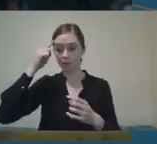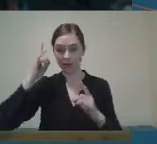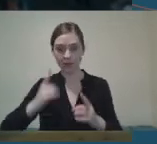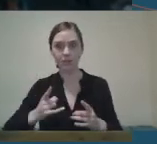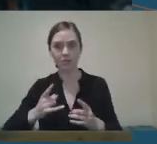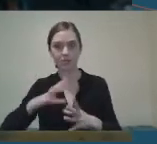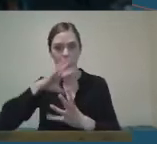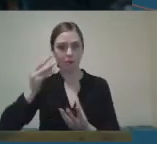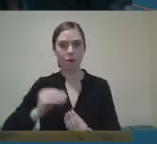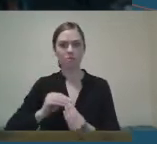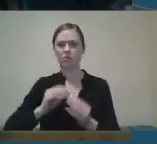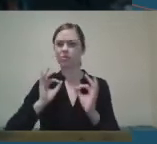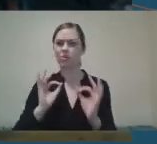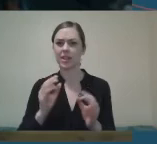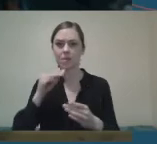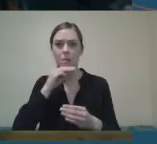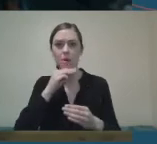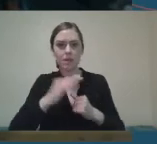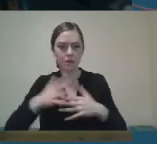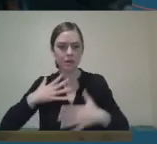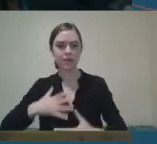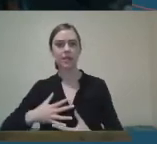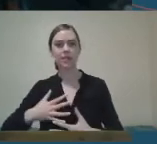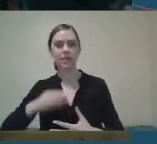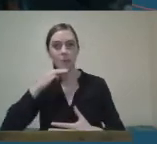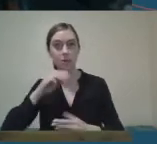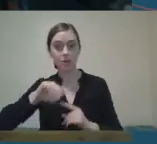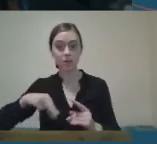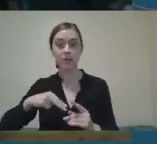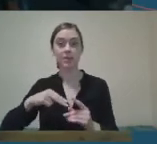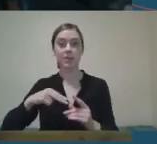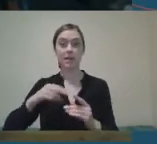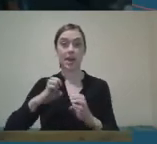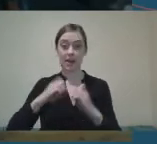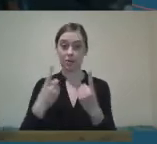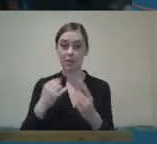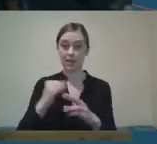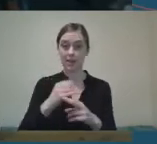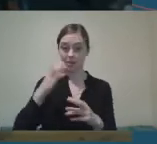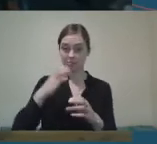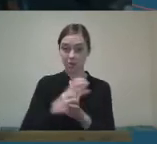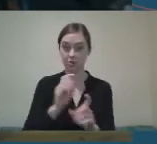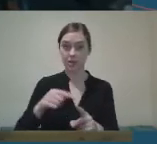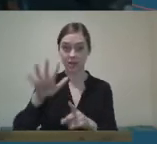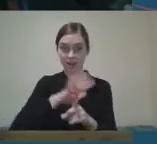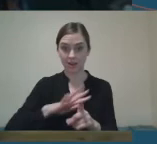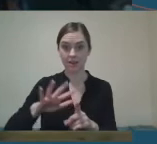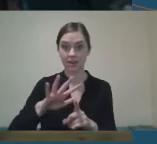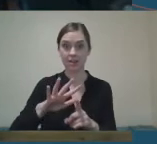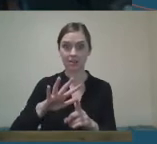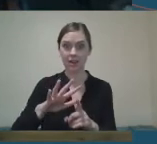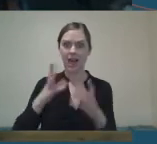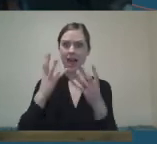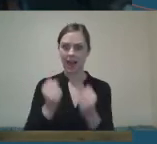really, really important to us that everyone in the country in as much as possible gets an opportunity to participate